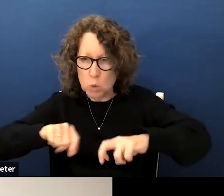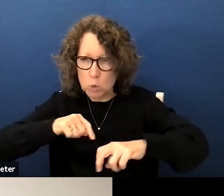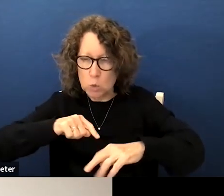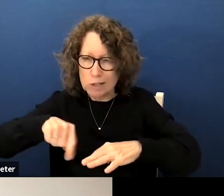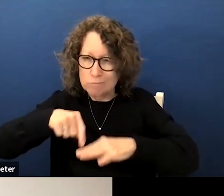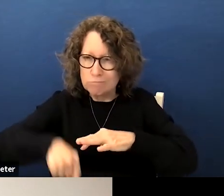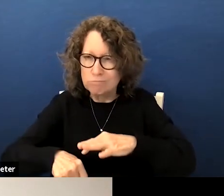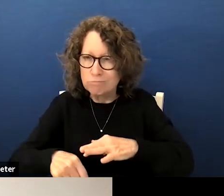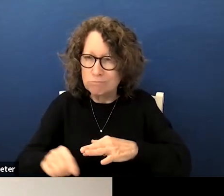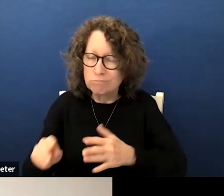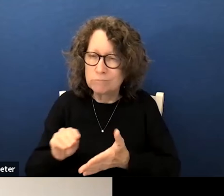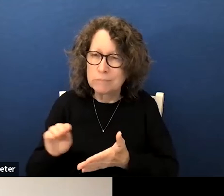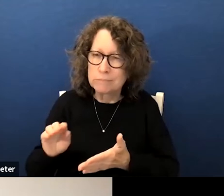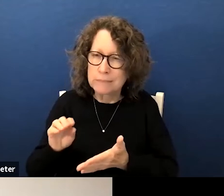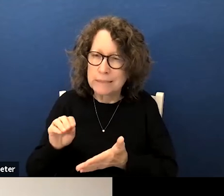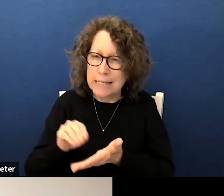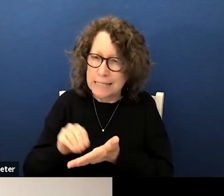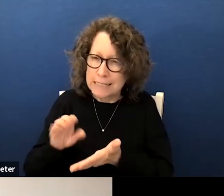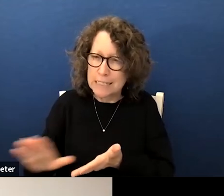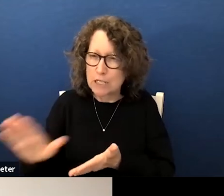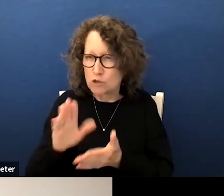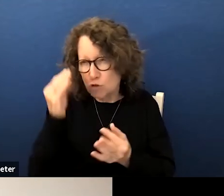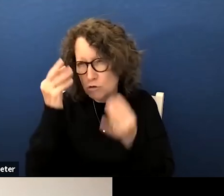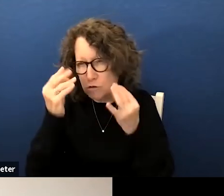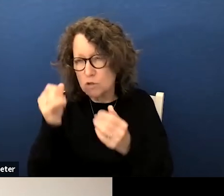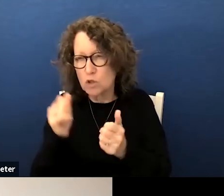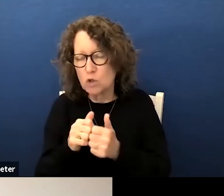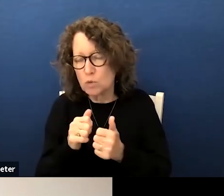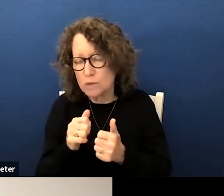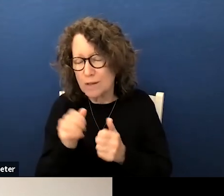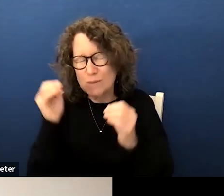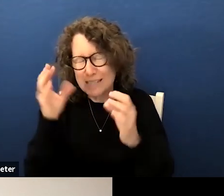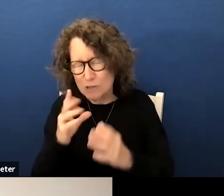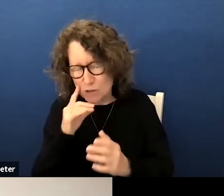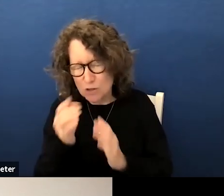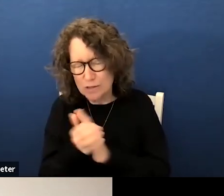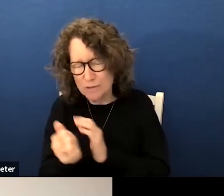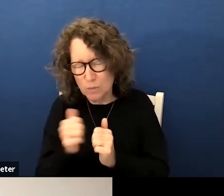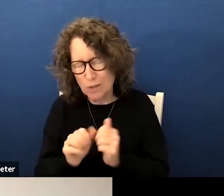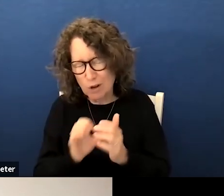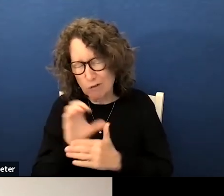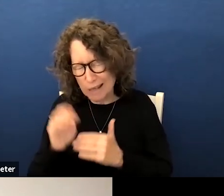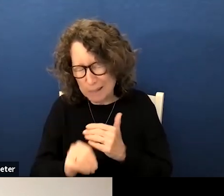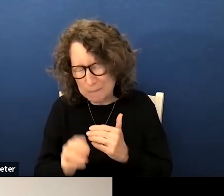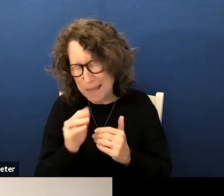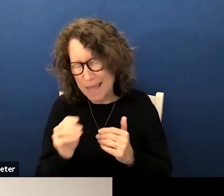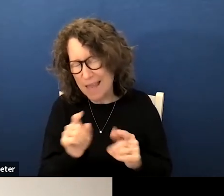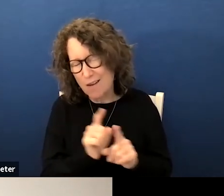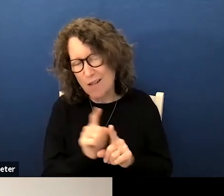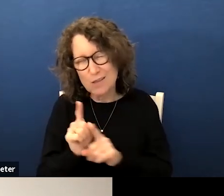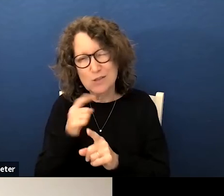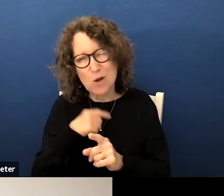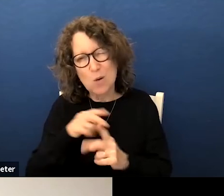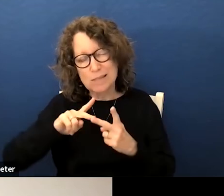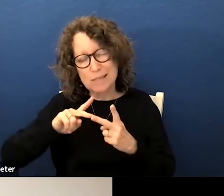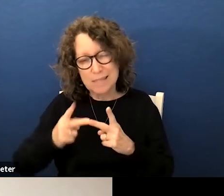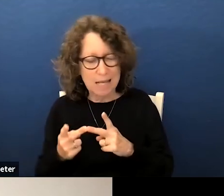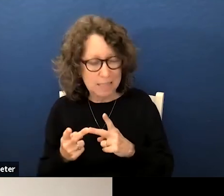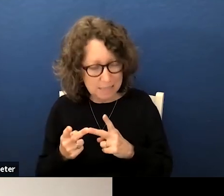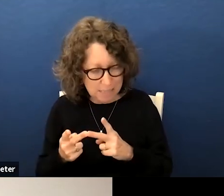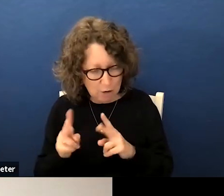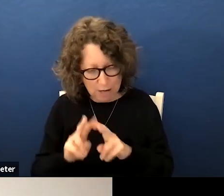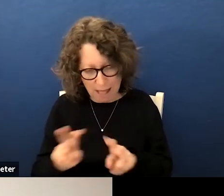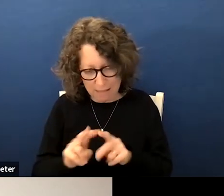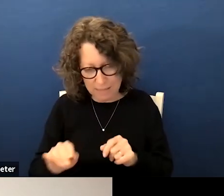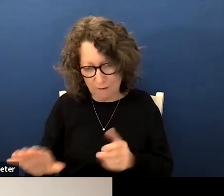efficacy with using illustrative math as the adopted curriculum as well as in secondary deep analysis